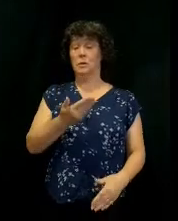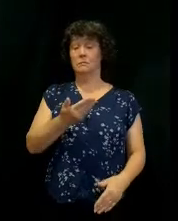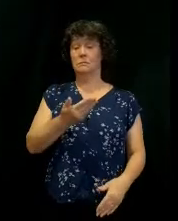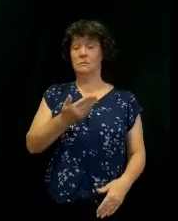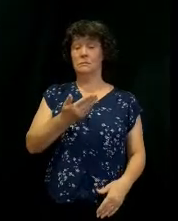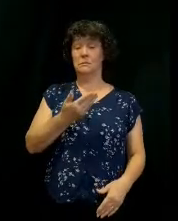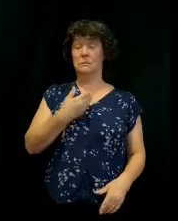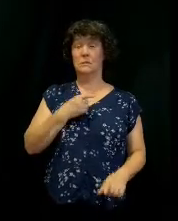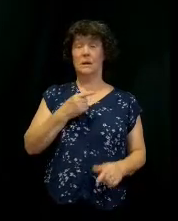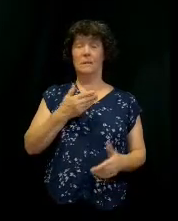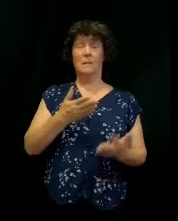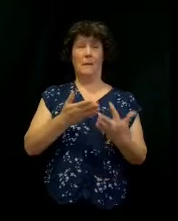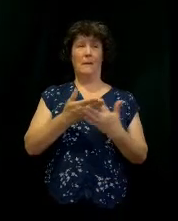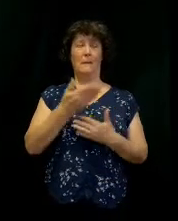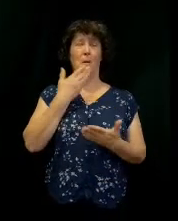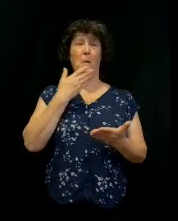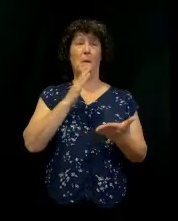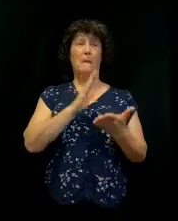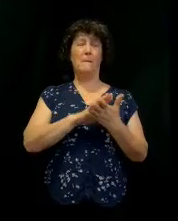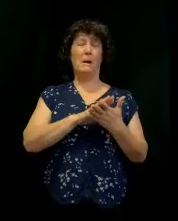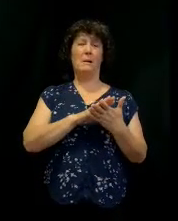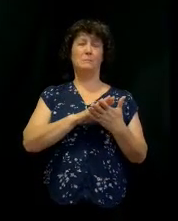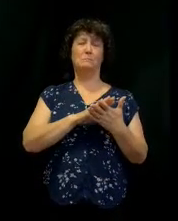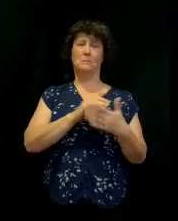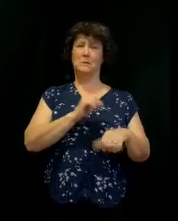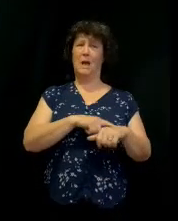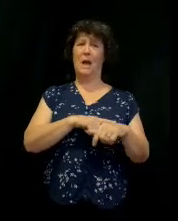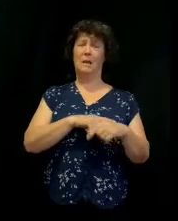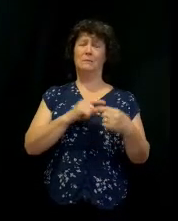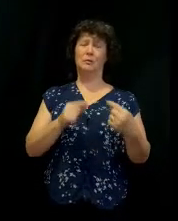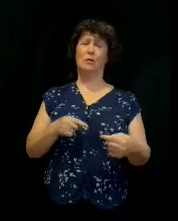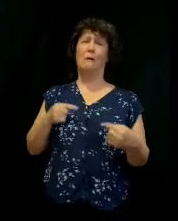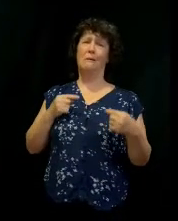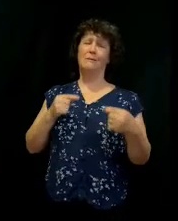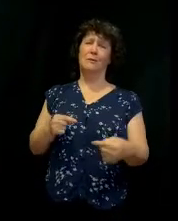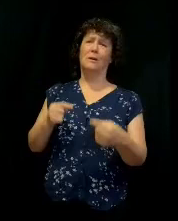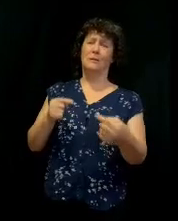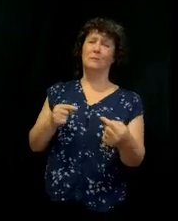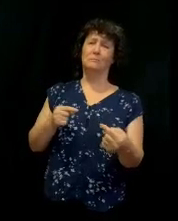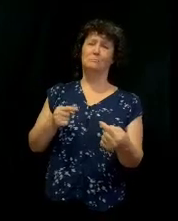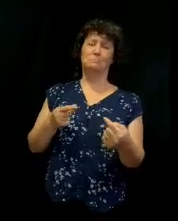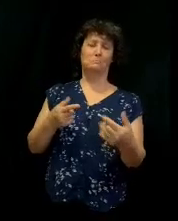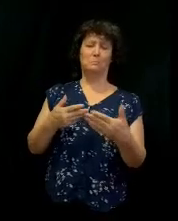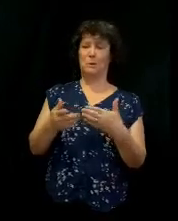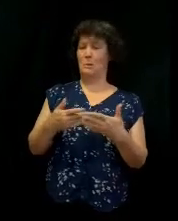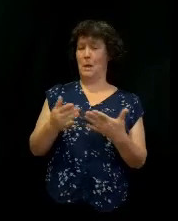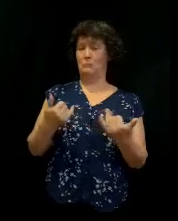I'm going through a bad time. Pastor Paul, I'm going through a struggle. I understand. But he's still good.